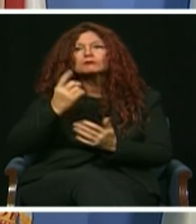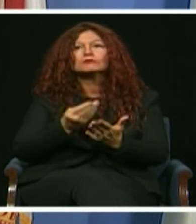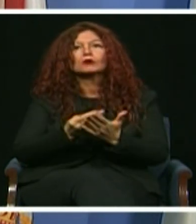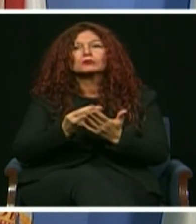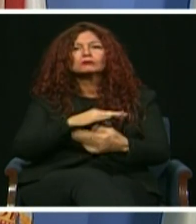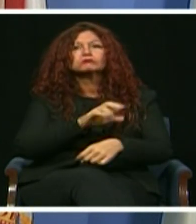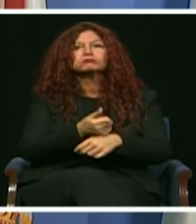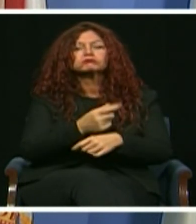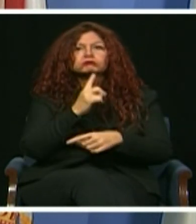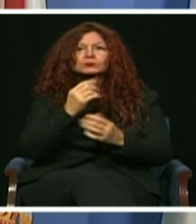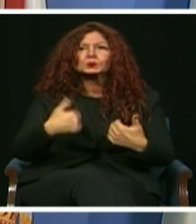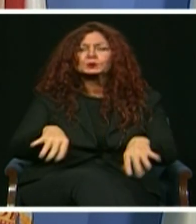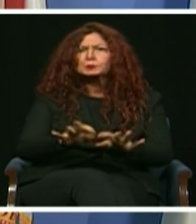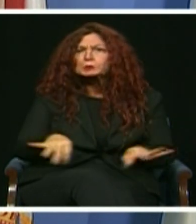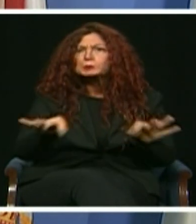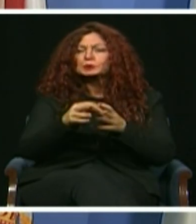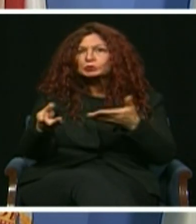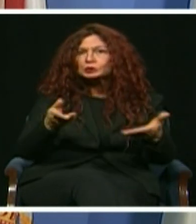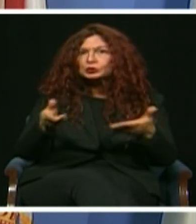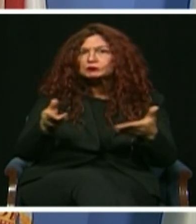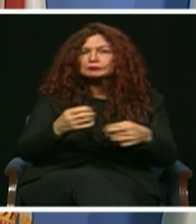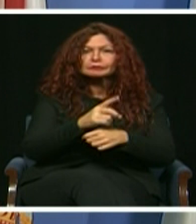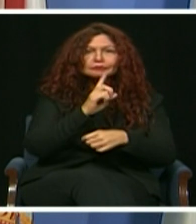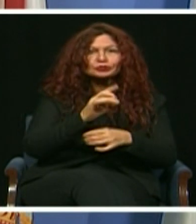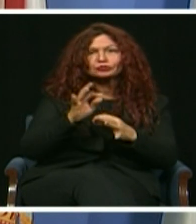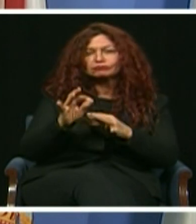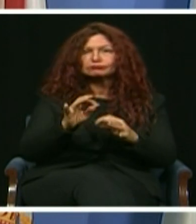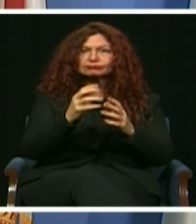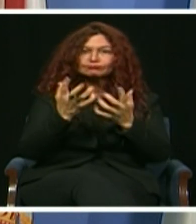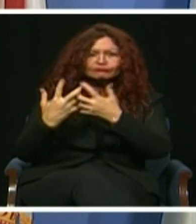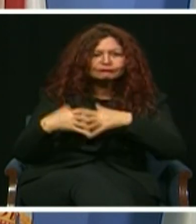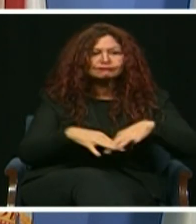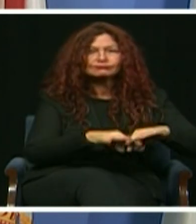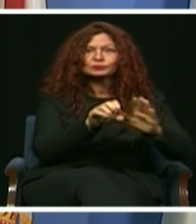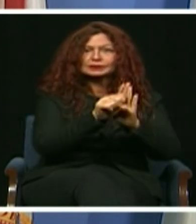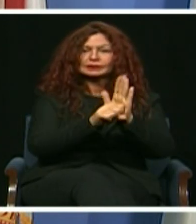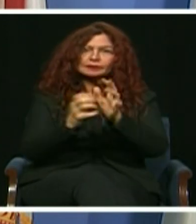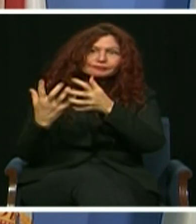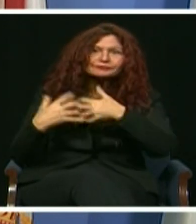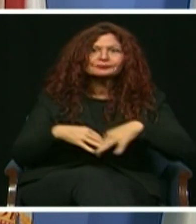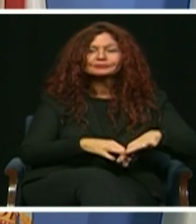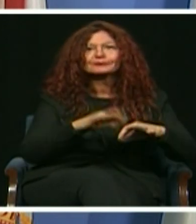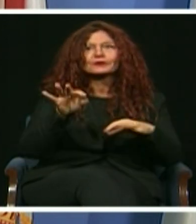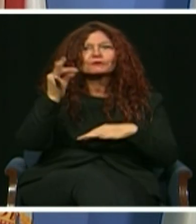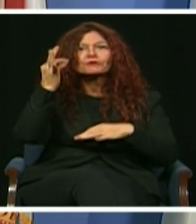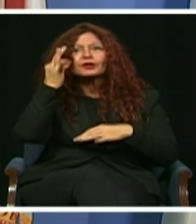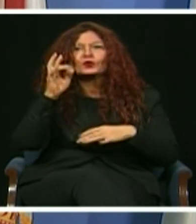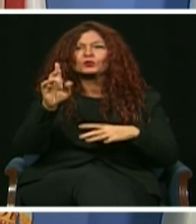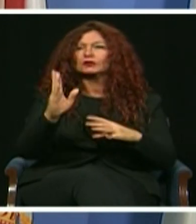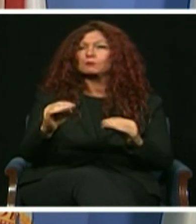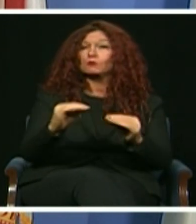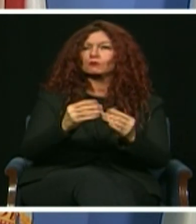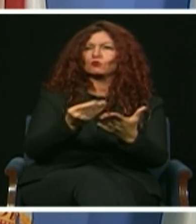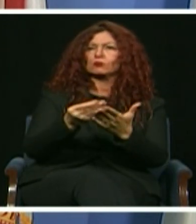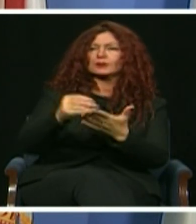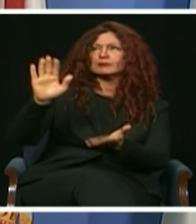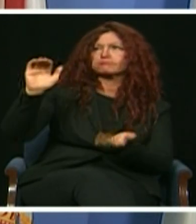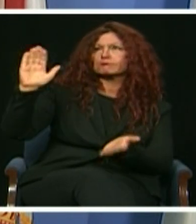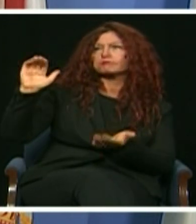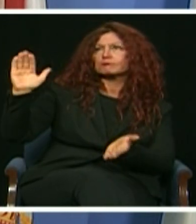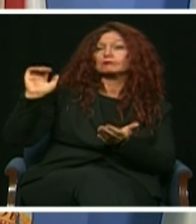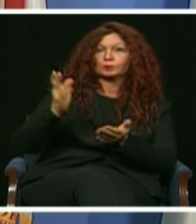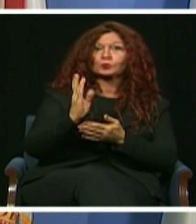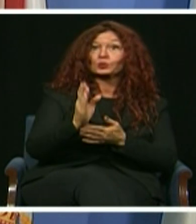And with expanded collaboration with the state and the new federal administration, we will bring down more resources to expand vaccine